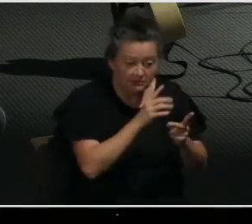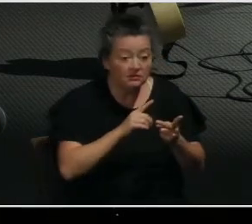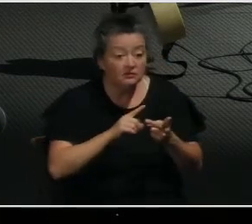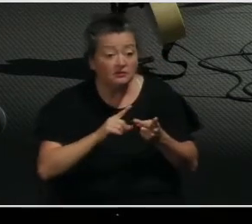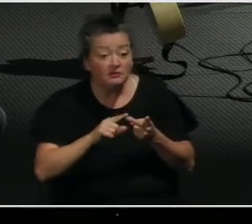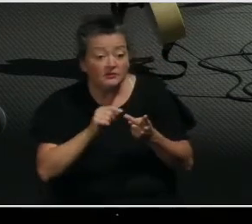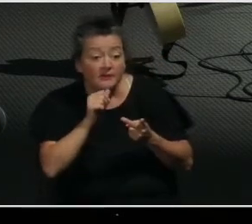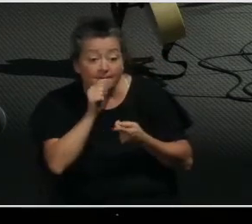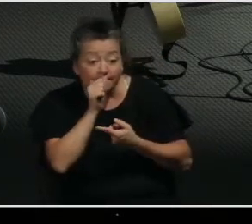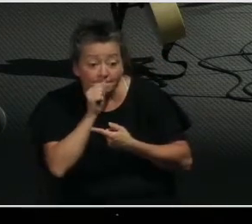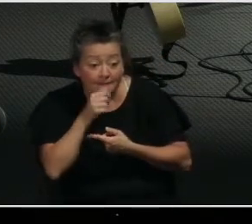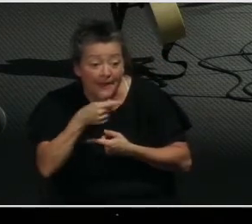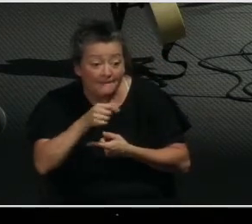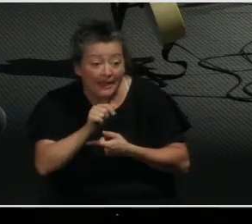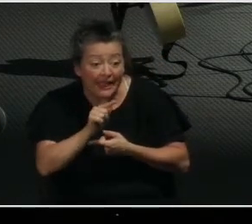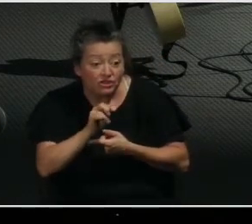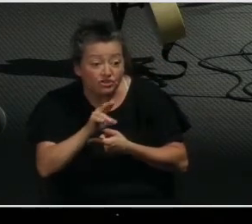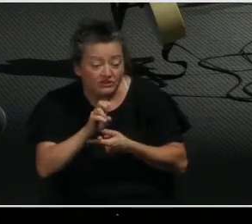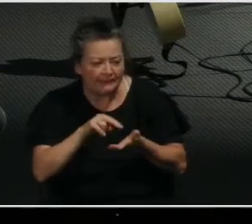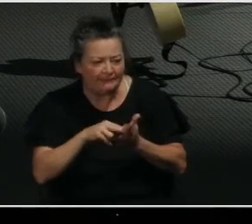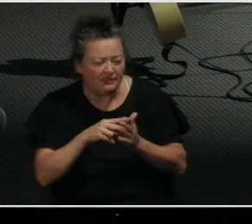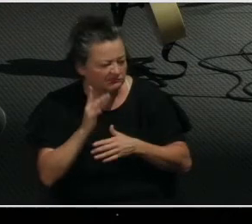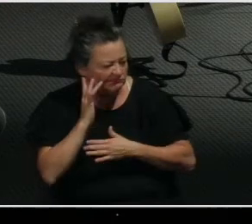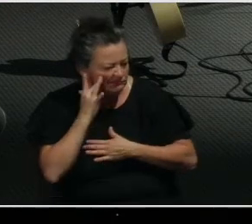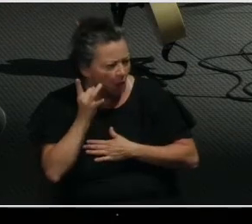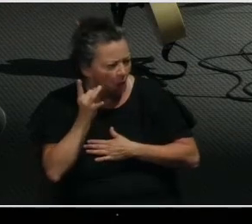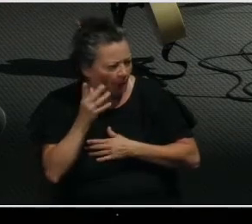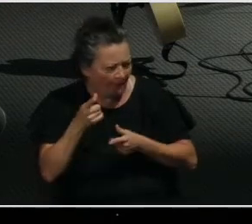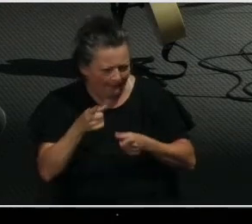And that doesn't sound very glorious, does it?